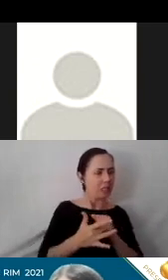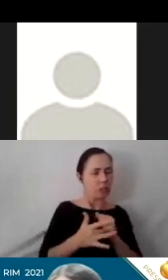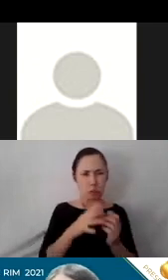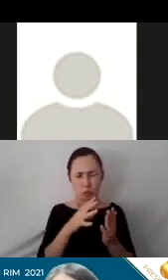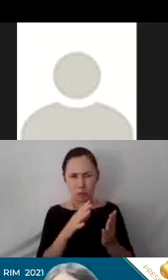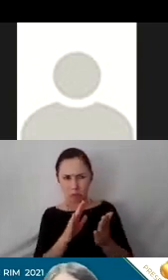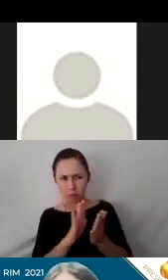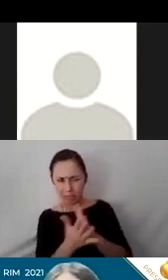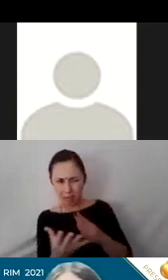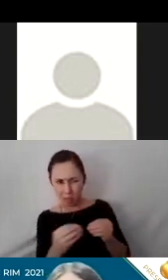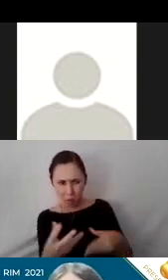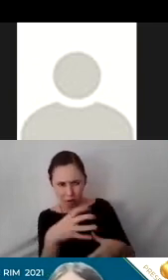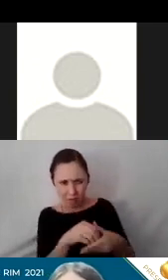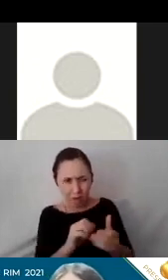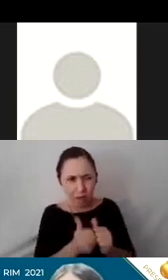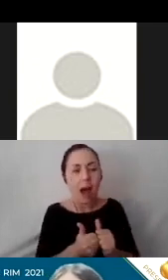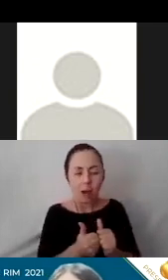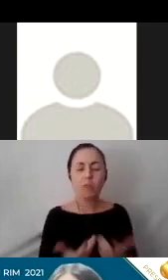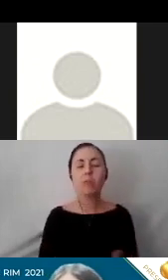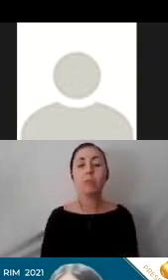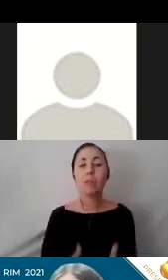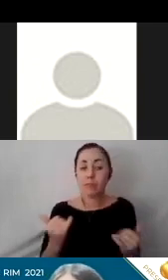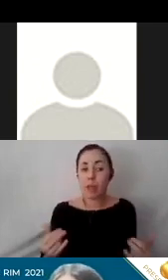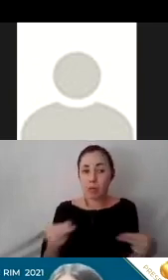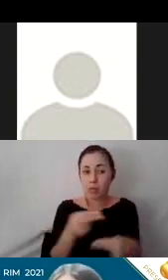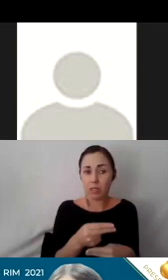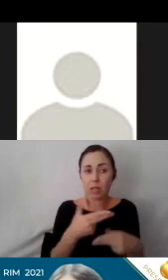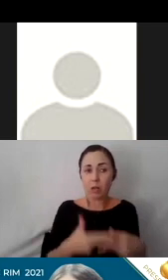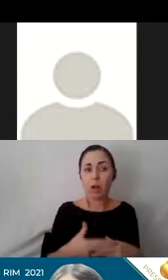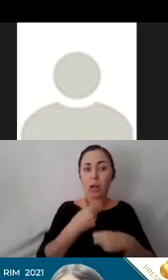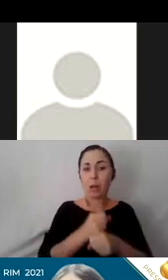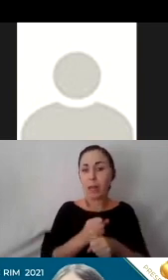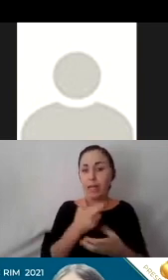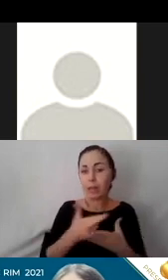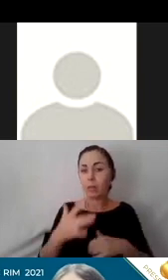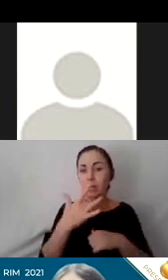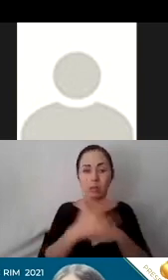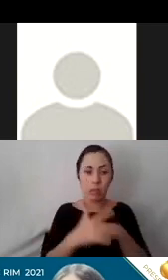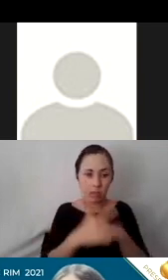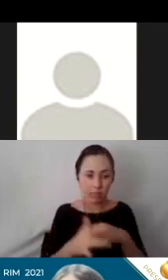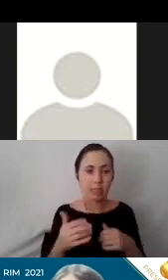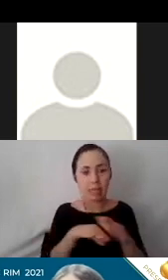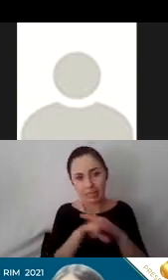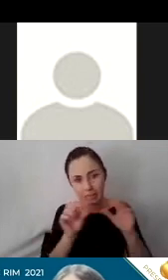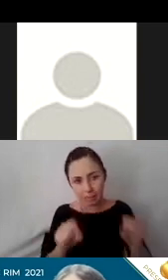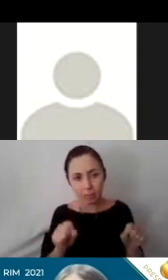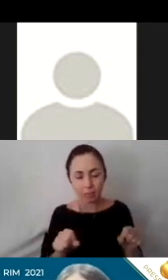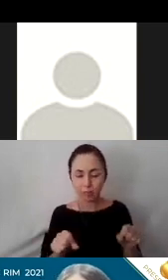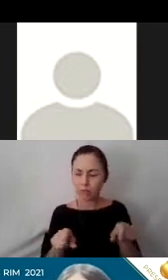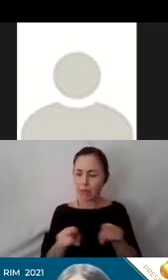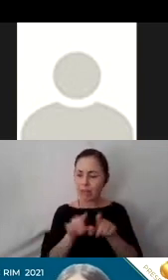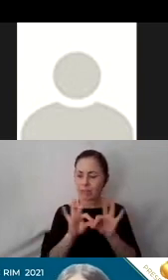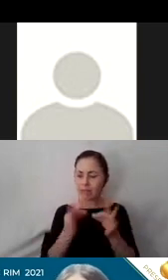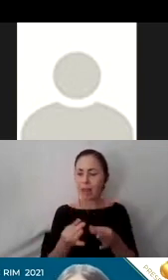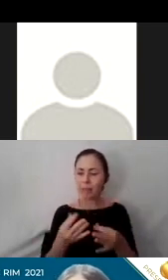engaged. So this slide is titled, Making Resources Accessible. As a Family Engagement Center and